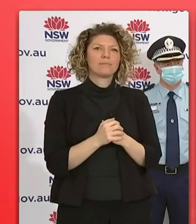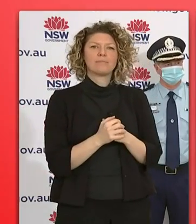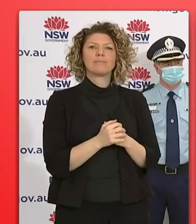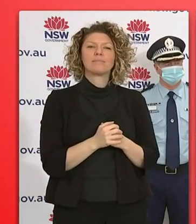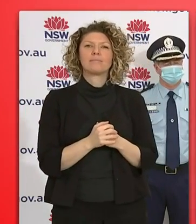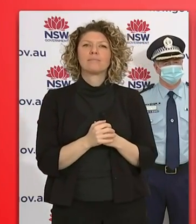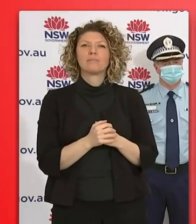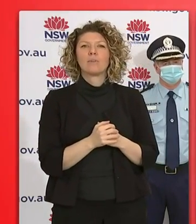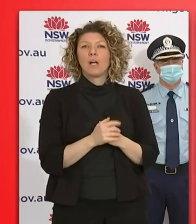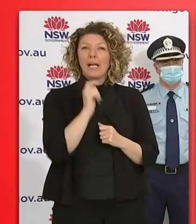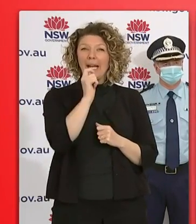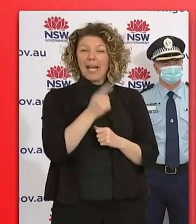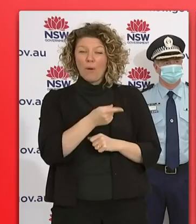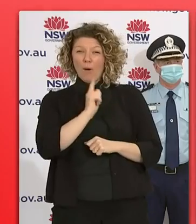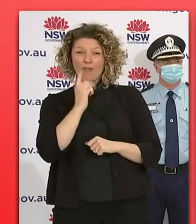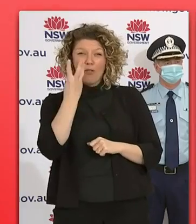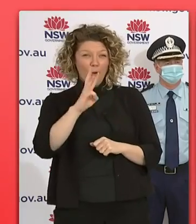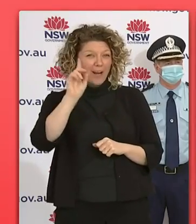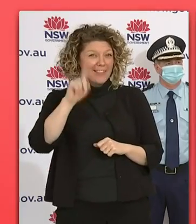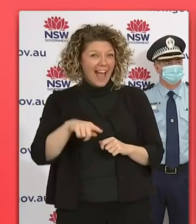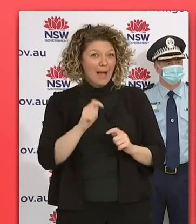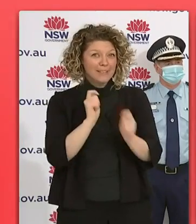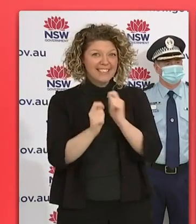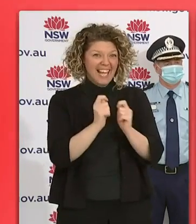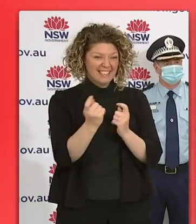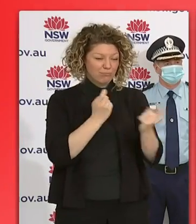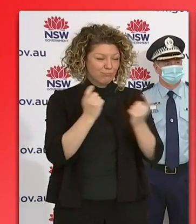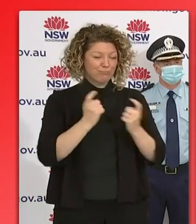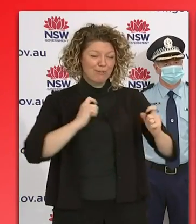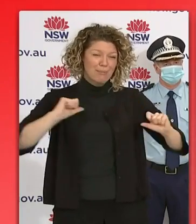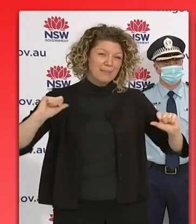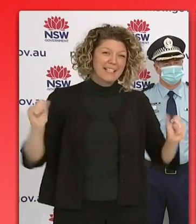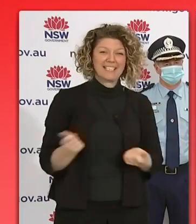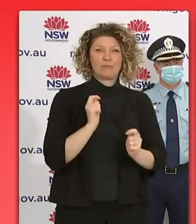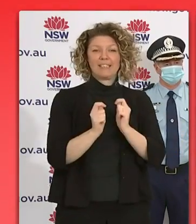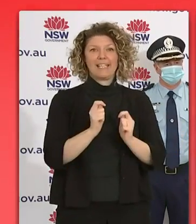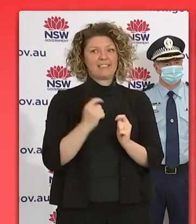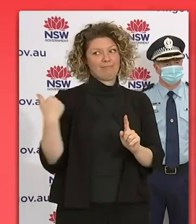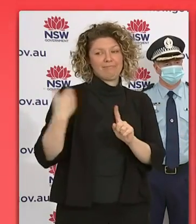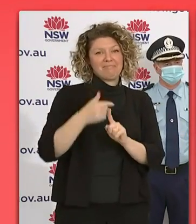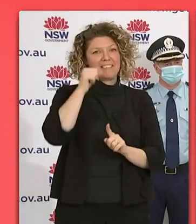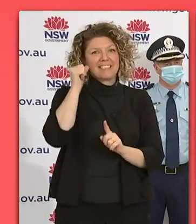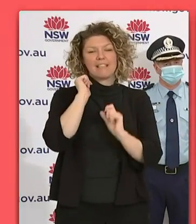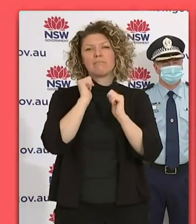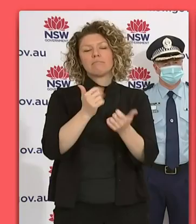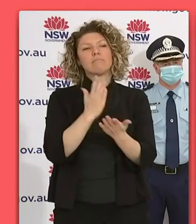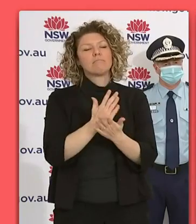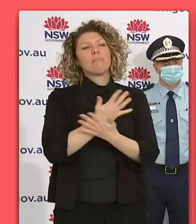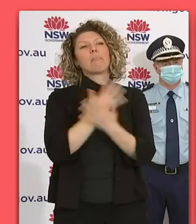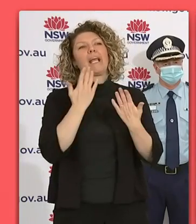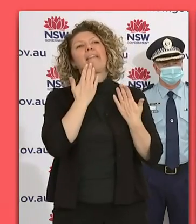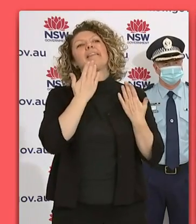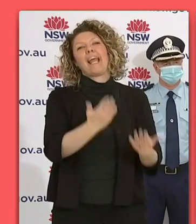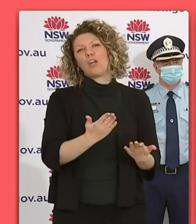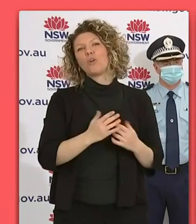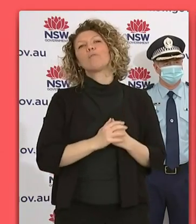130,000 tests reported to 8pm last night. So again, a big thank you to all